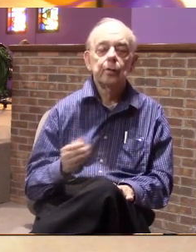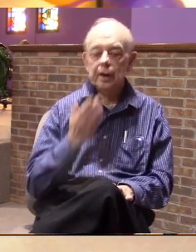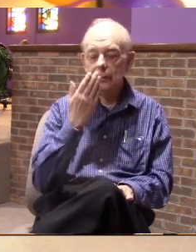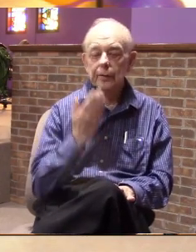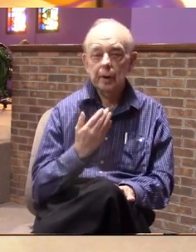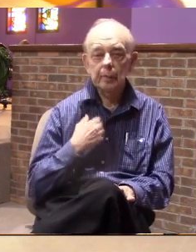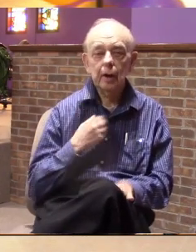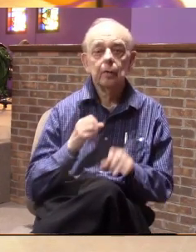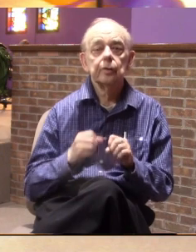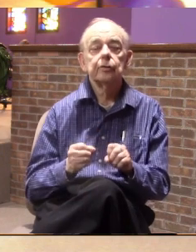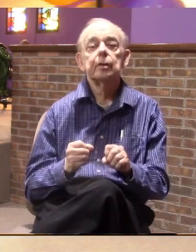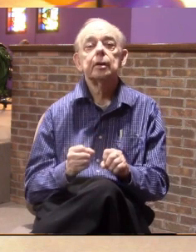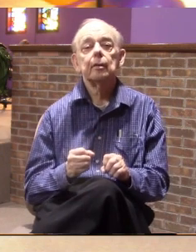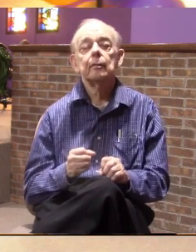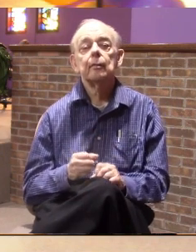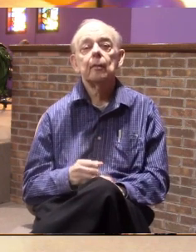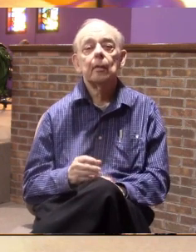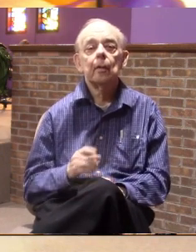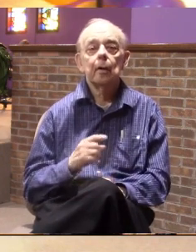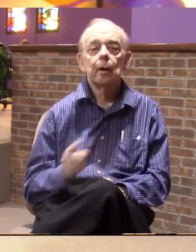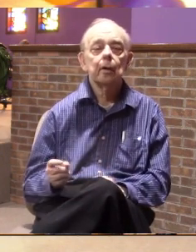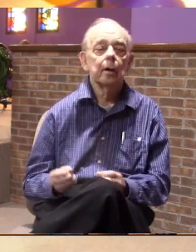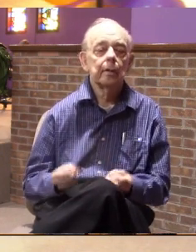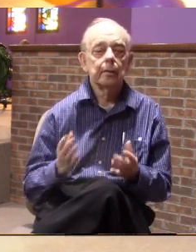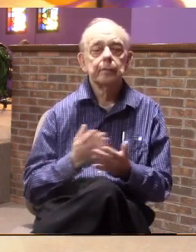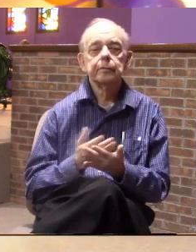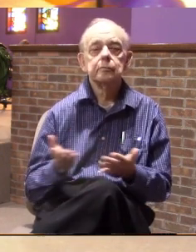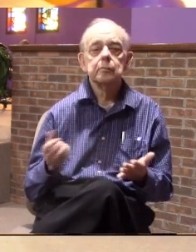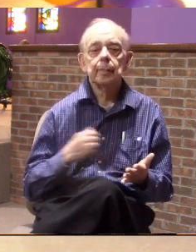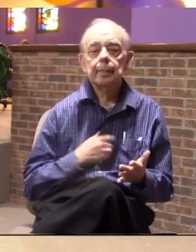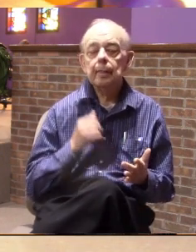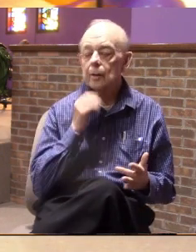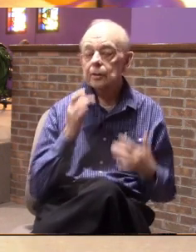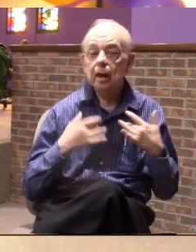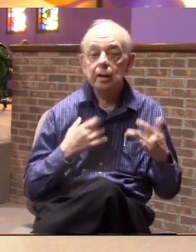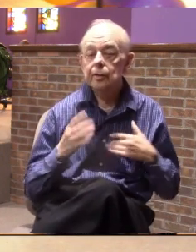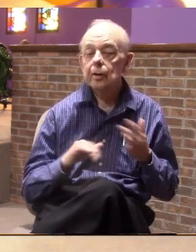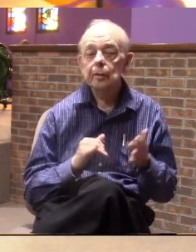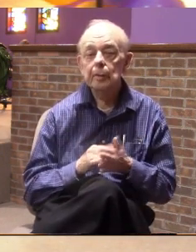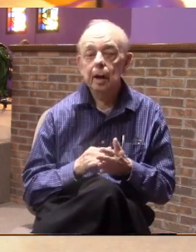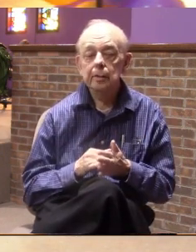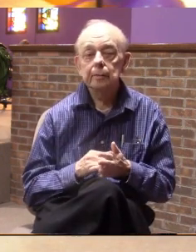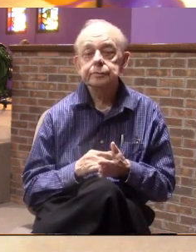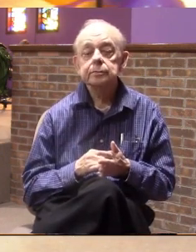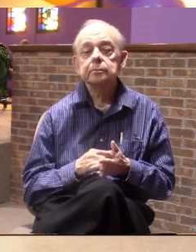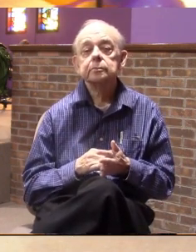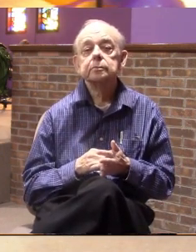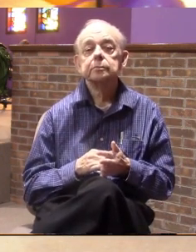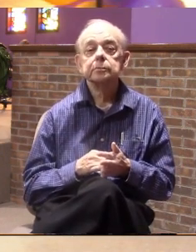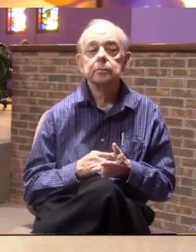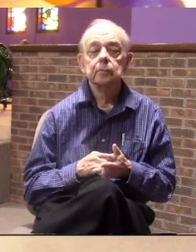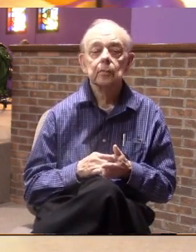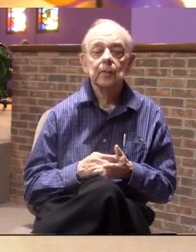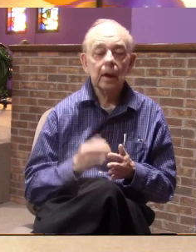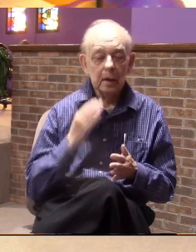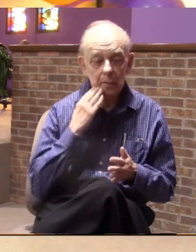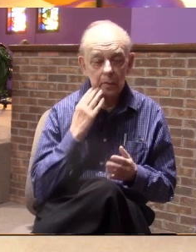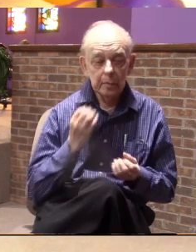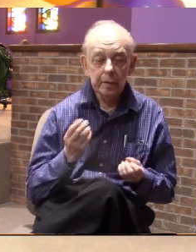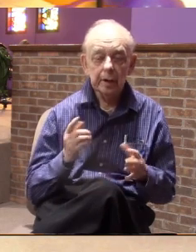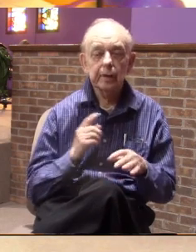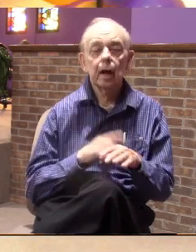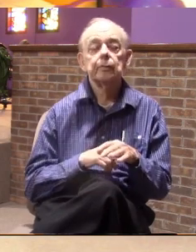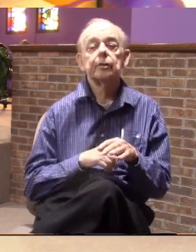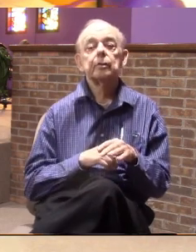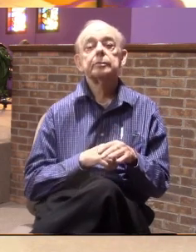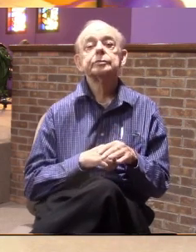of me on the street. There were so many things I wasn't concerned about. Now, I knew that a lot of